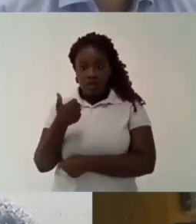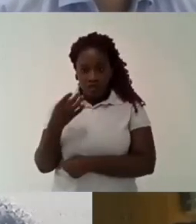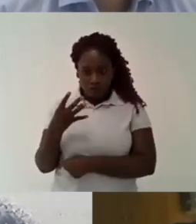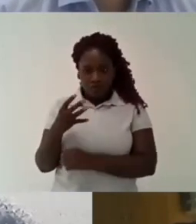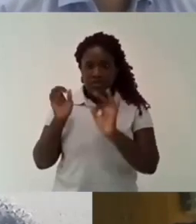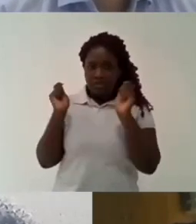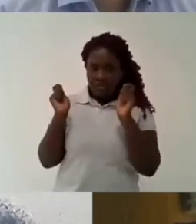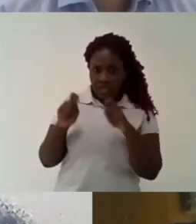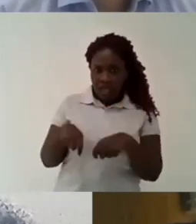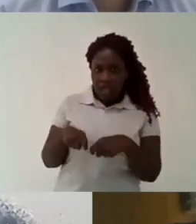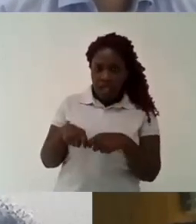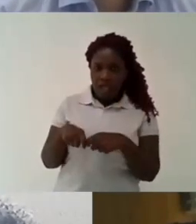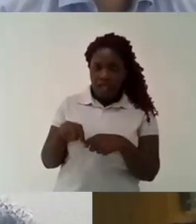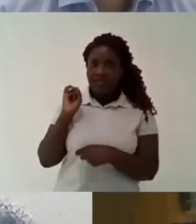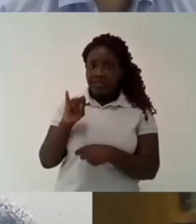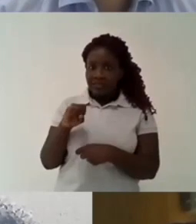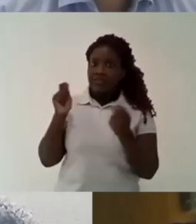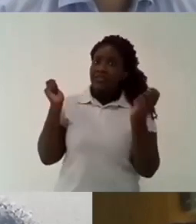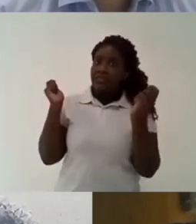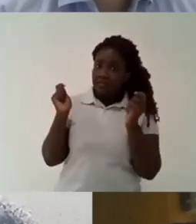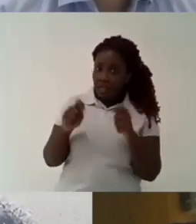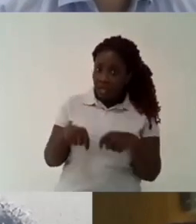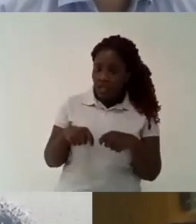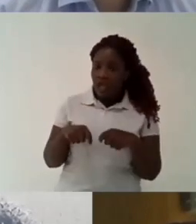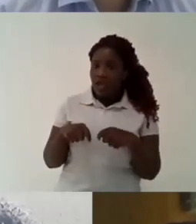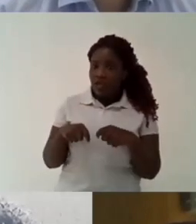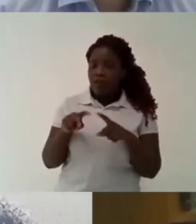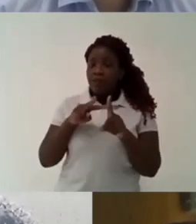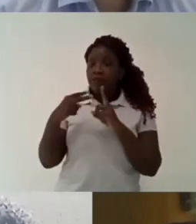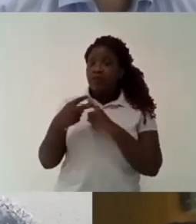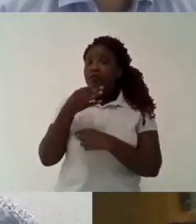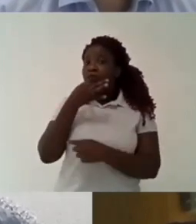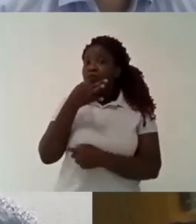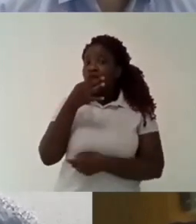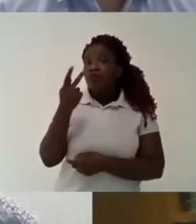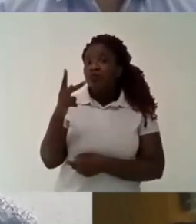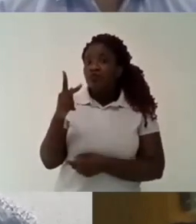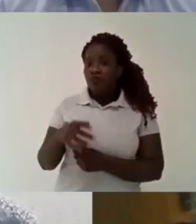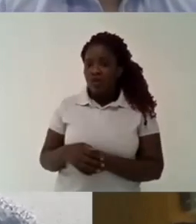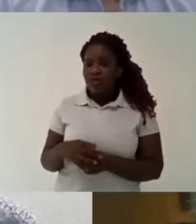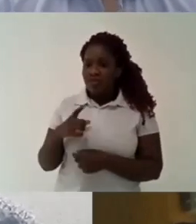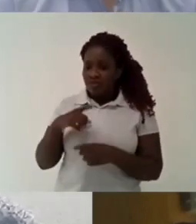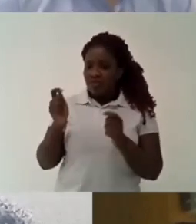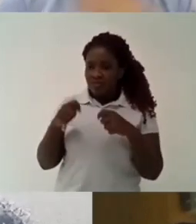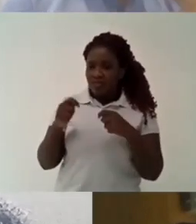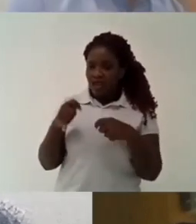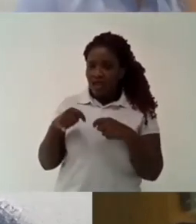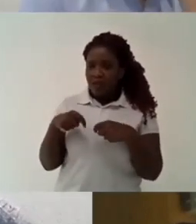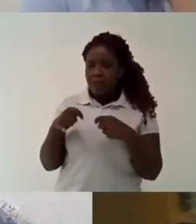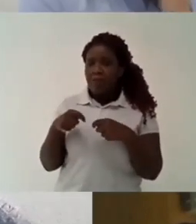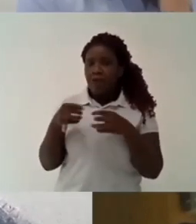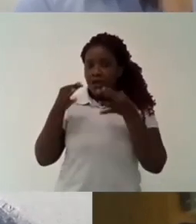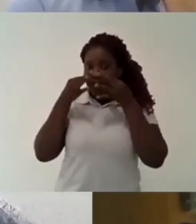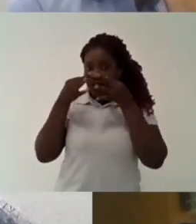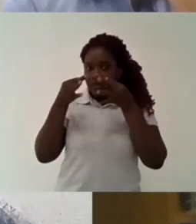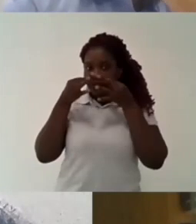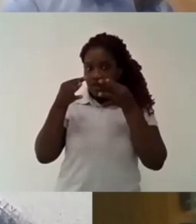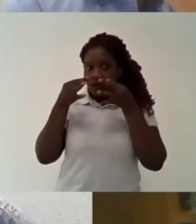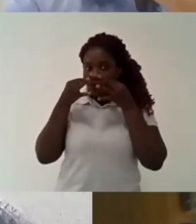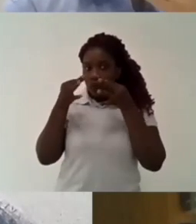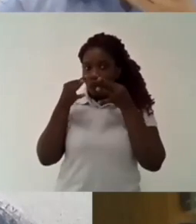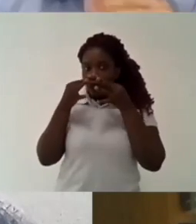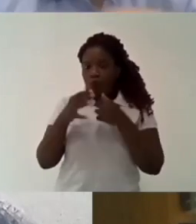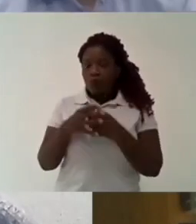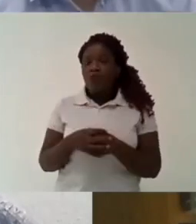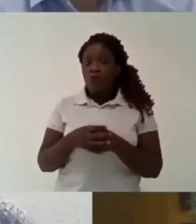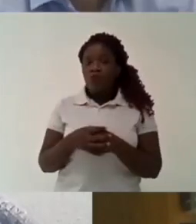education plan are they enough to cover postgraduate students and do you think